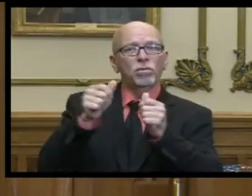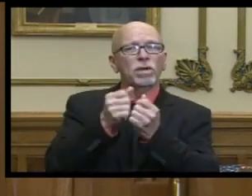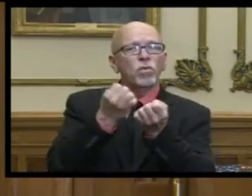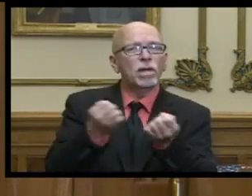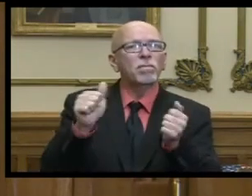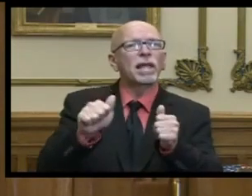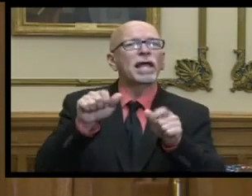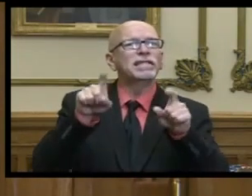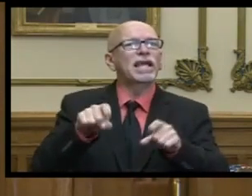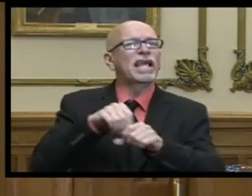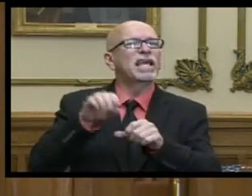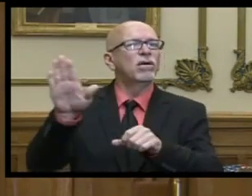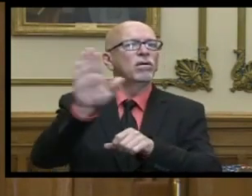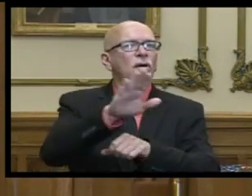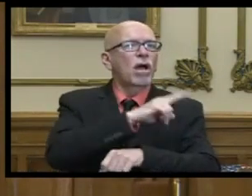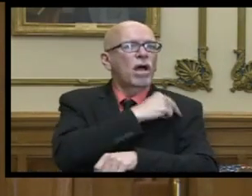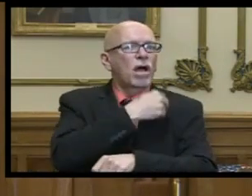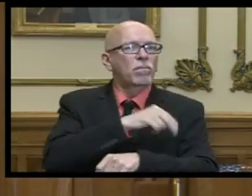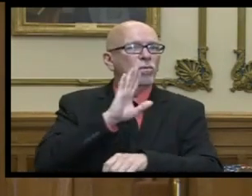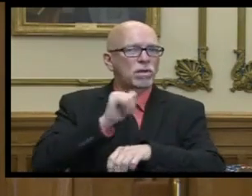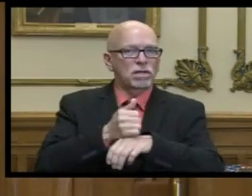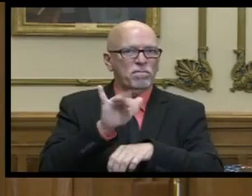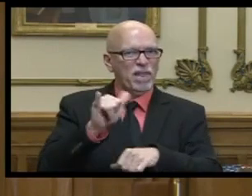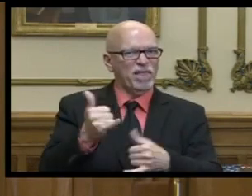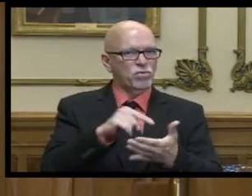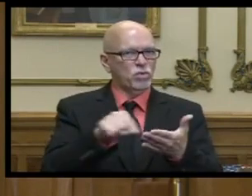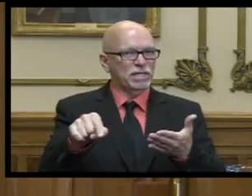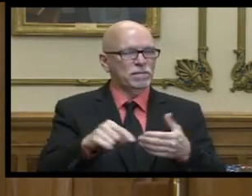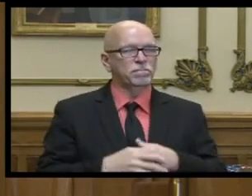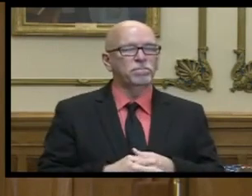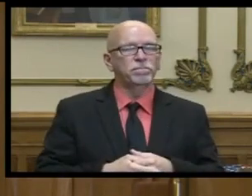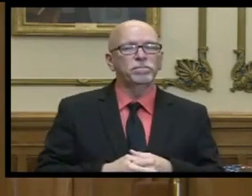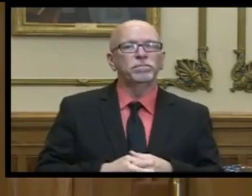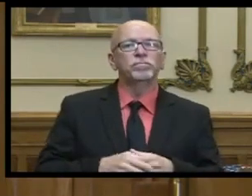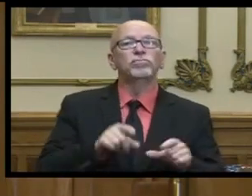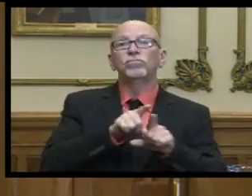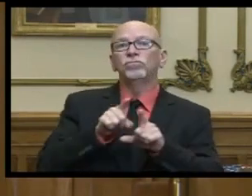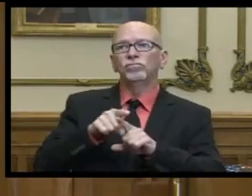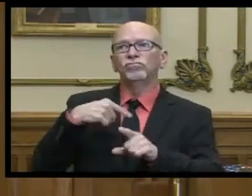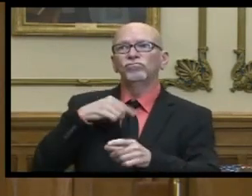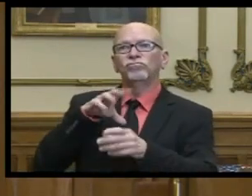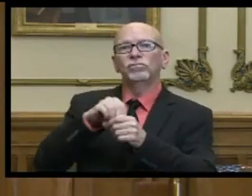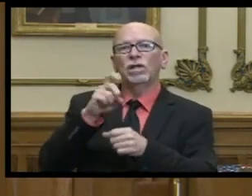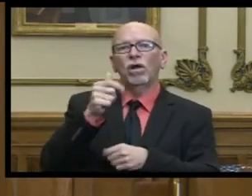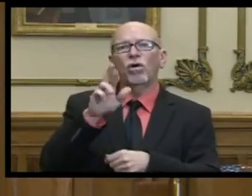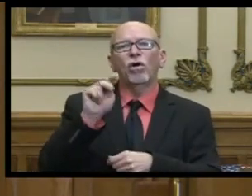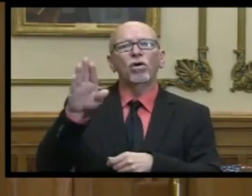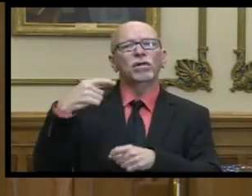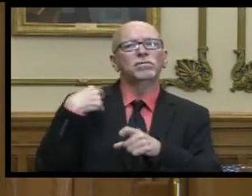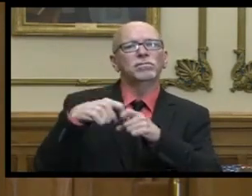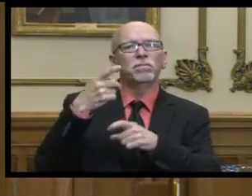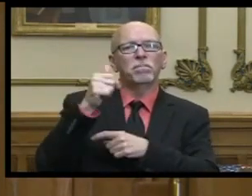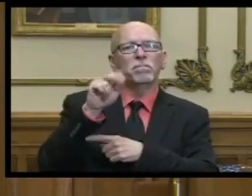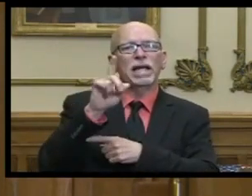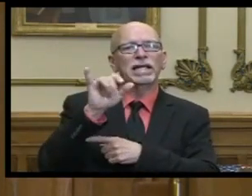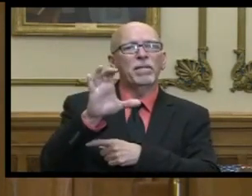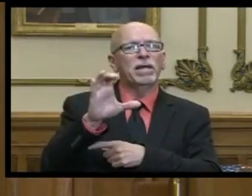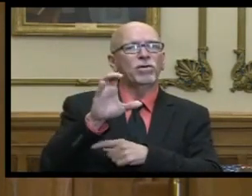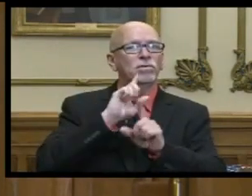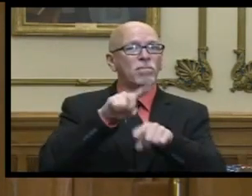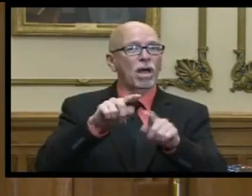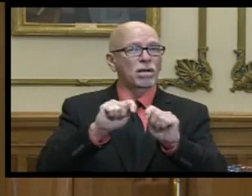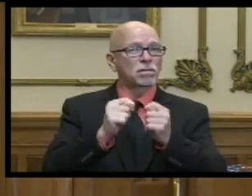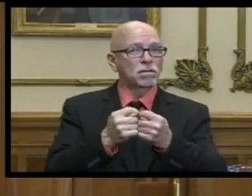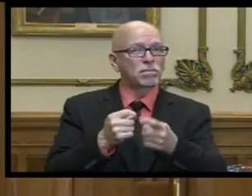in-house testing that will be in place by the end of the week i was also able to participate in elkhart's latino pandemic response team meeting